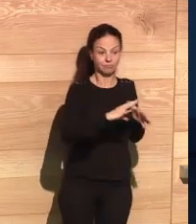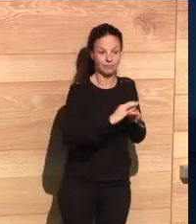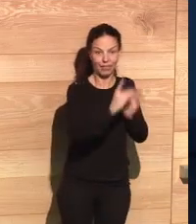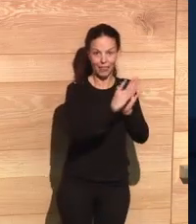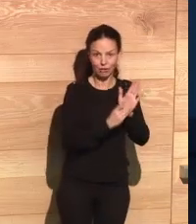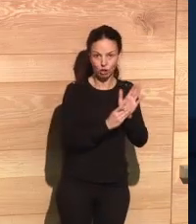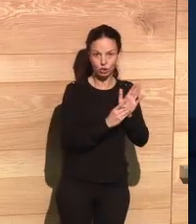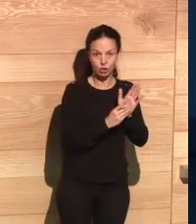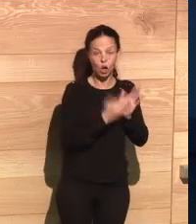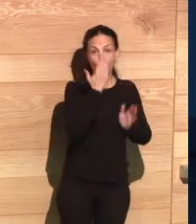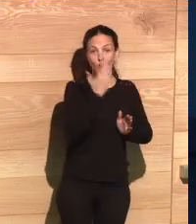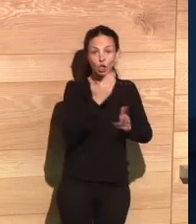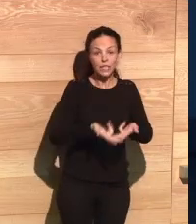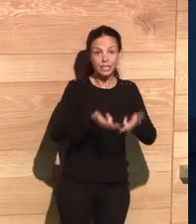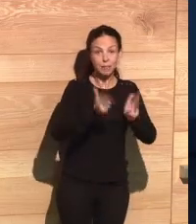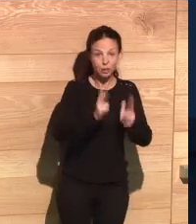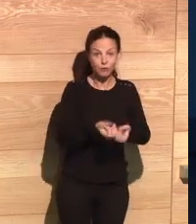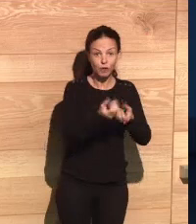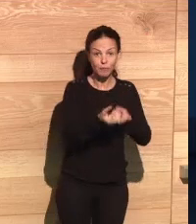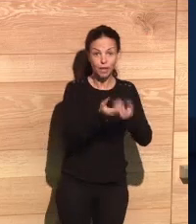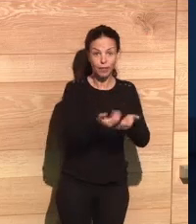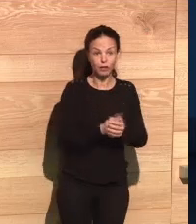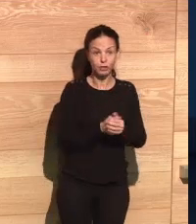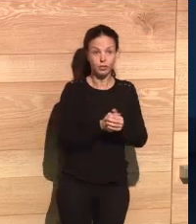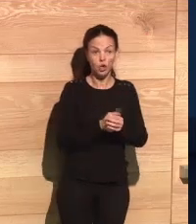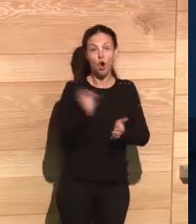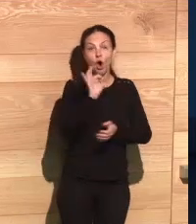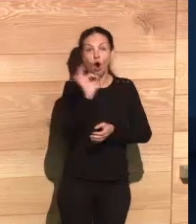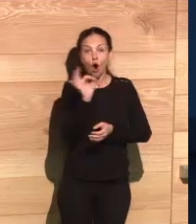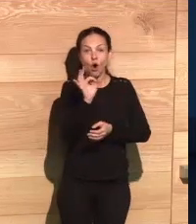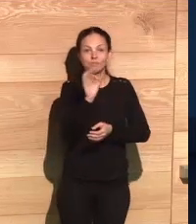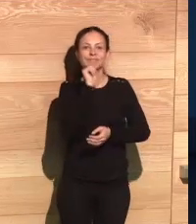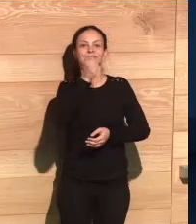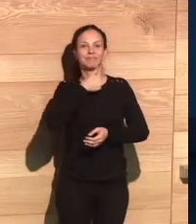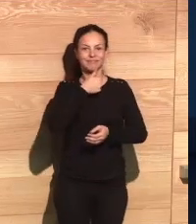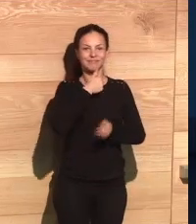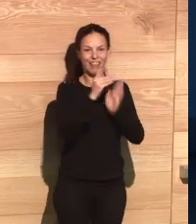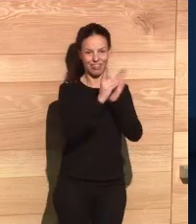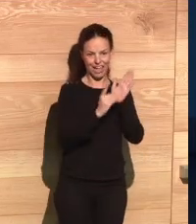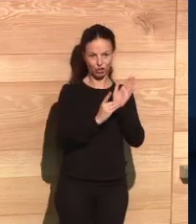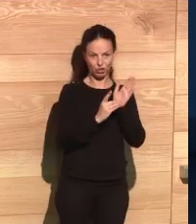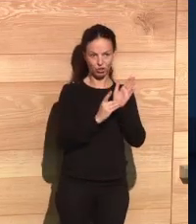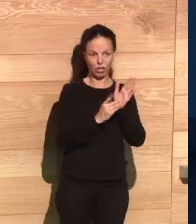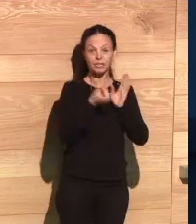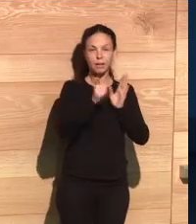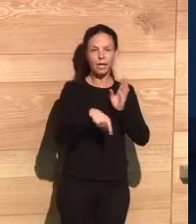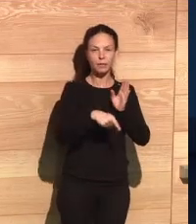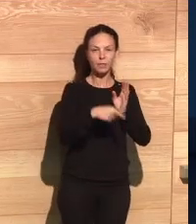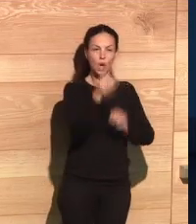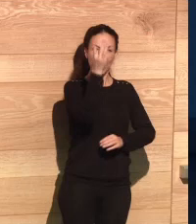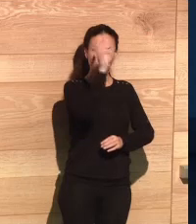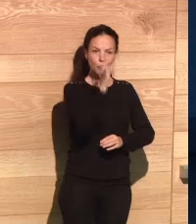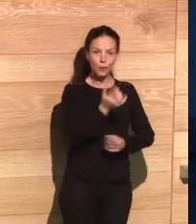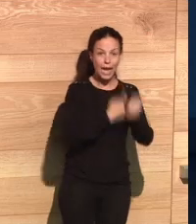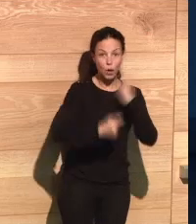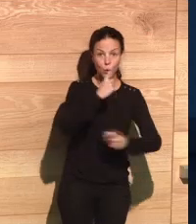dealt with the ethics and the processing of data, the informed consent or the anonymization of